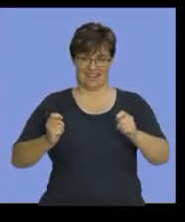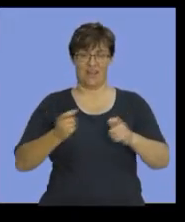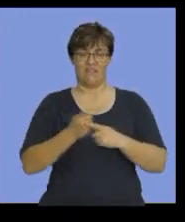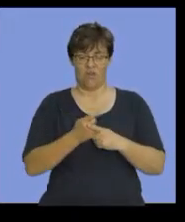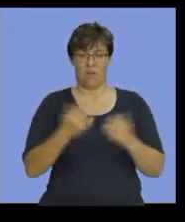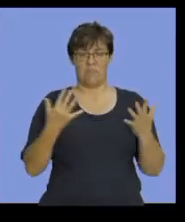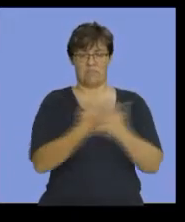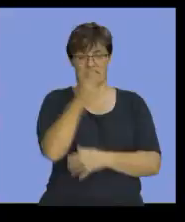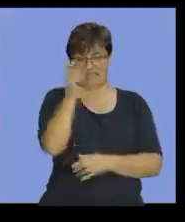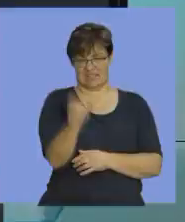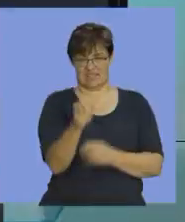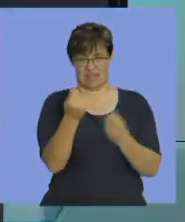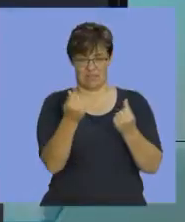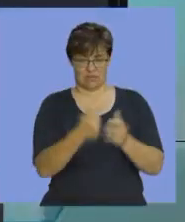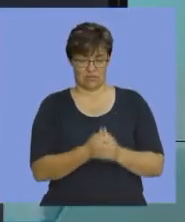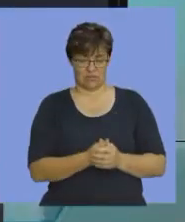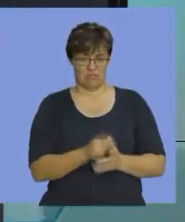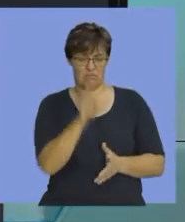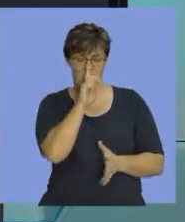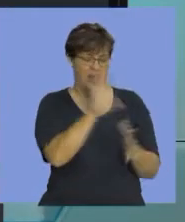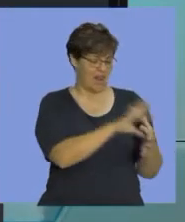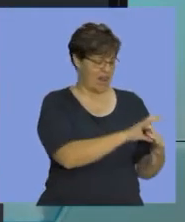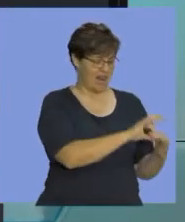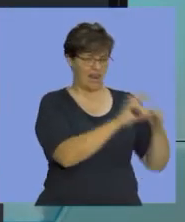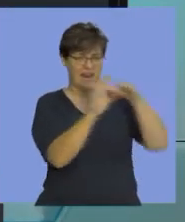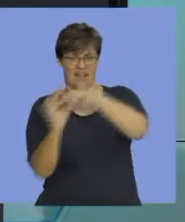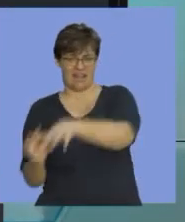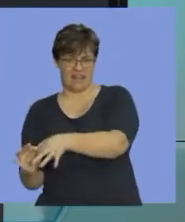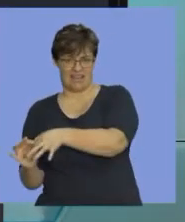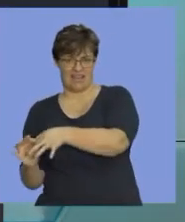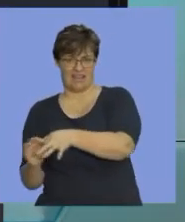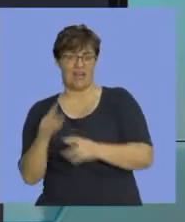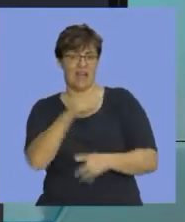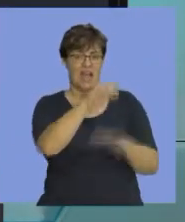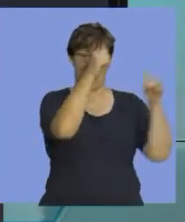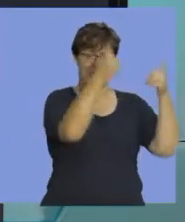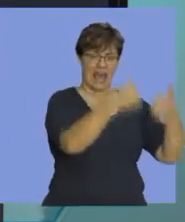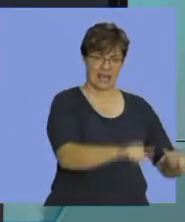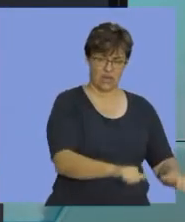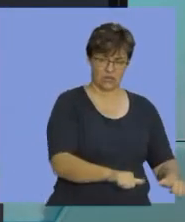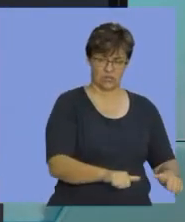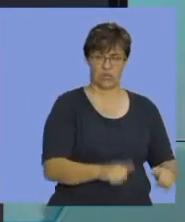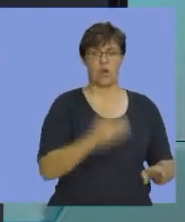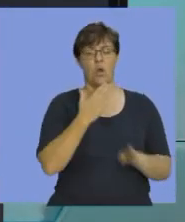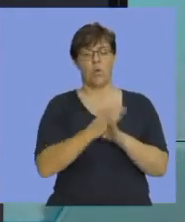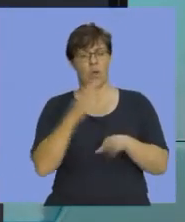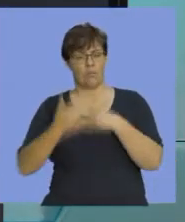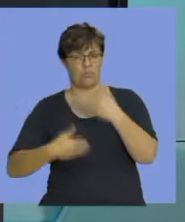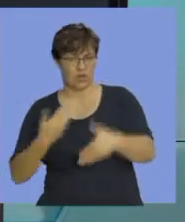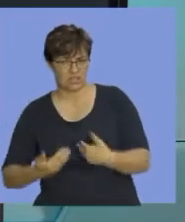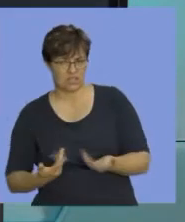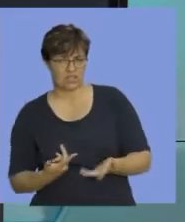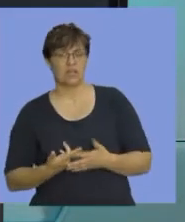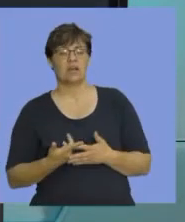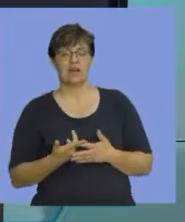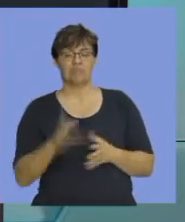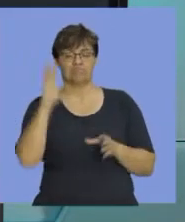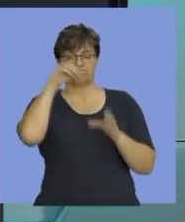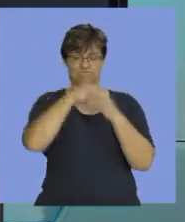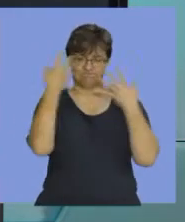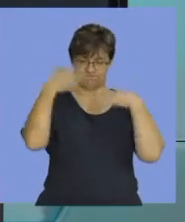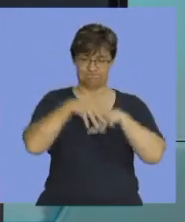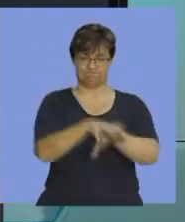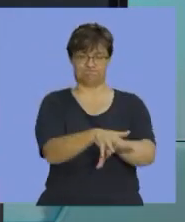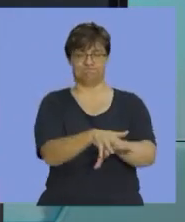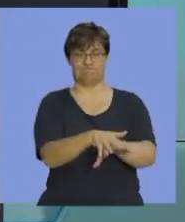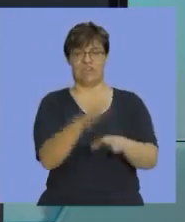missing figure. Look at the link between these accounts, working process flowing into the